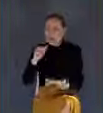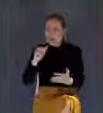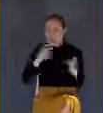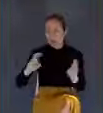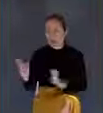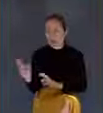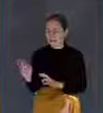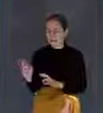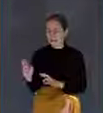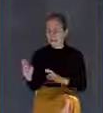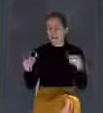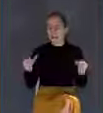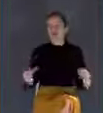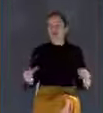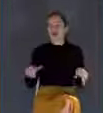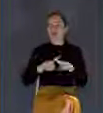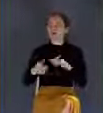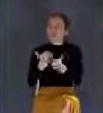but that we'll be diligent,